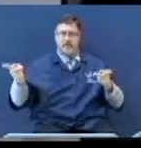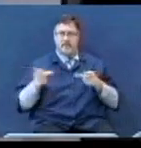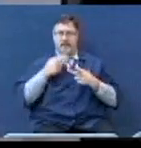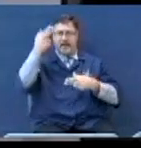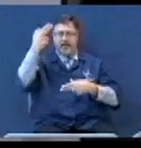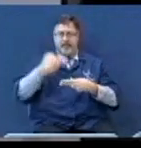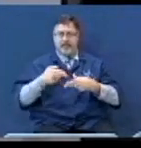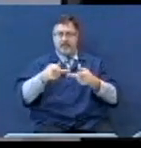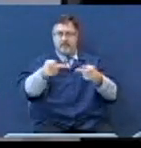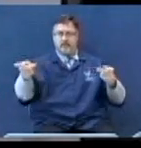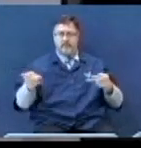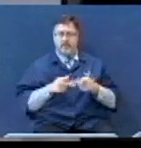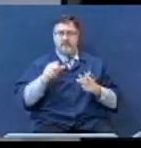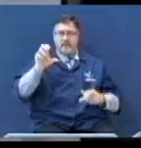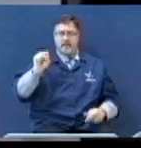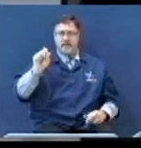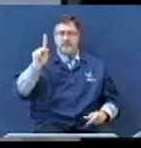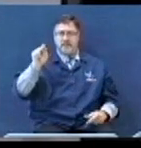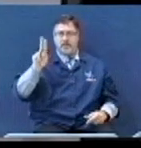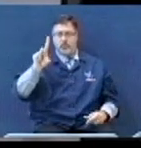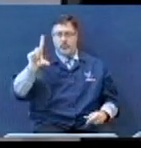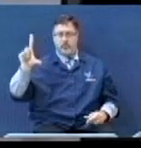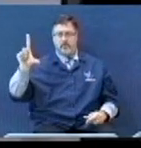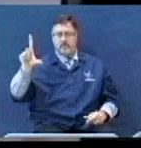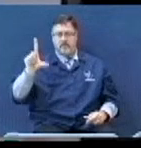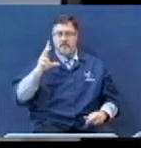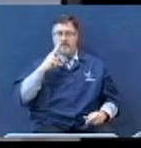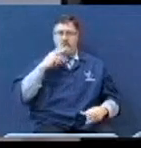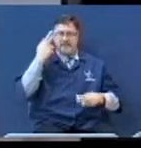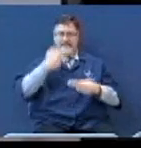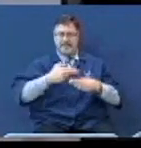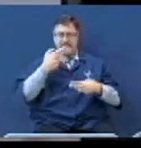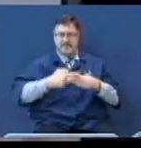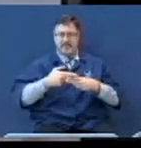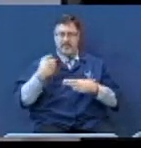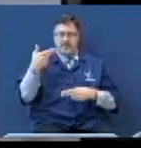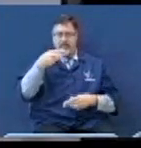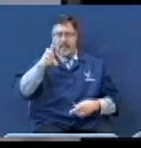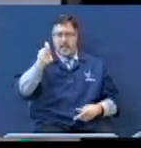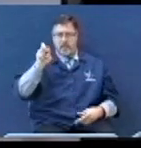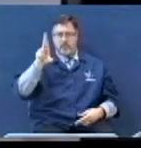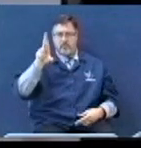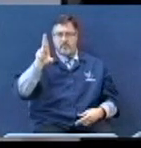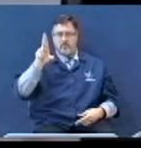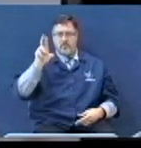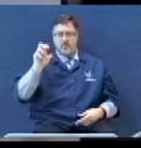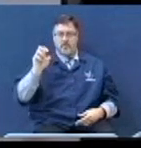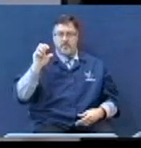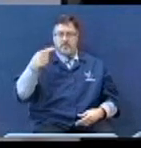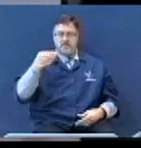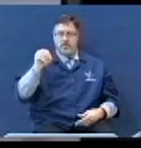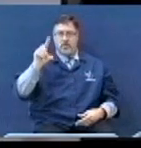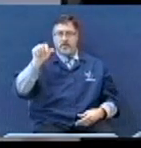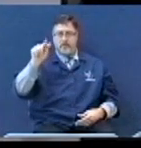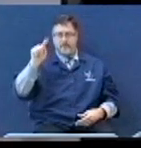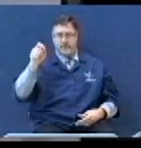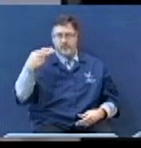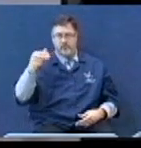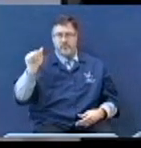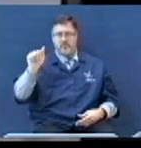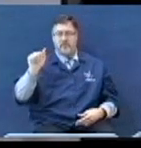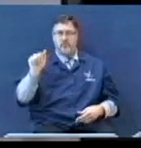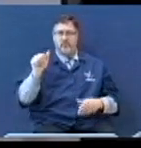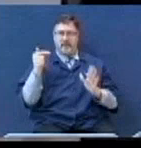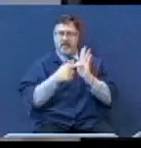of skull the you'll see that which is called in the Hebrew Golgotha where they crucified him